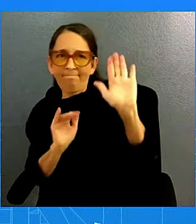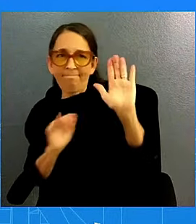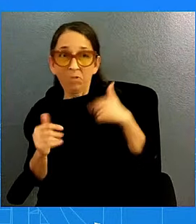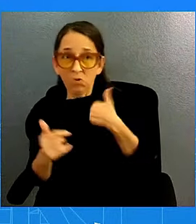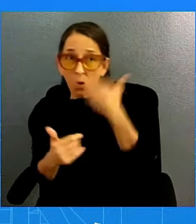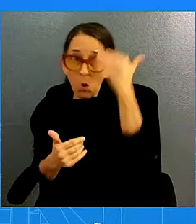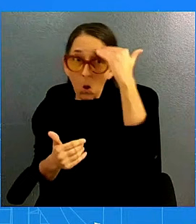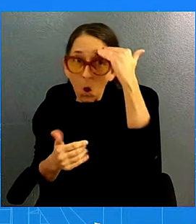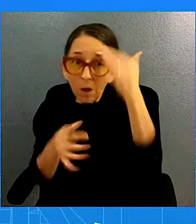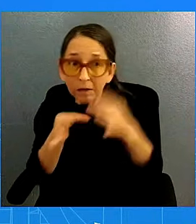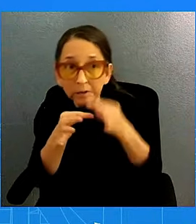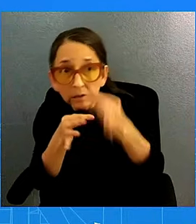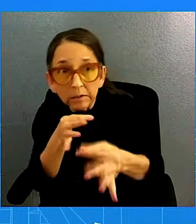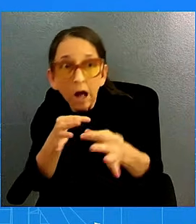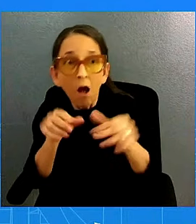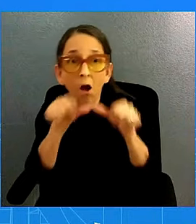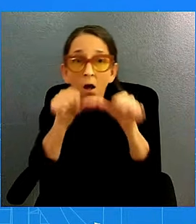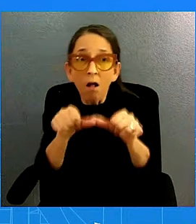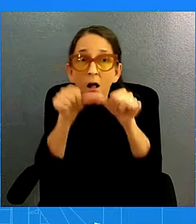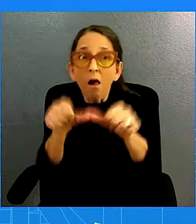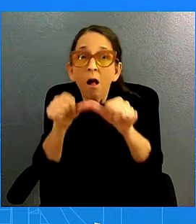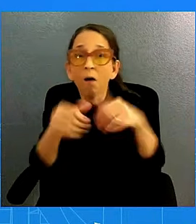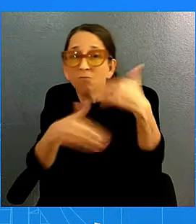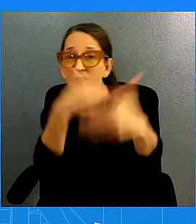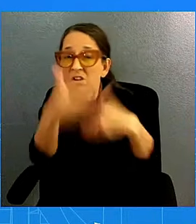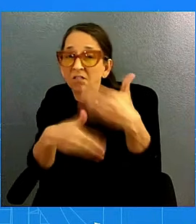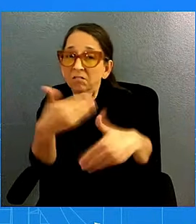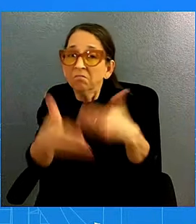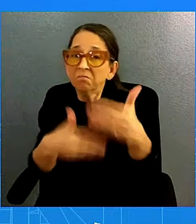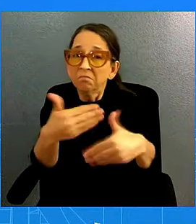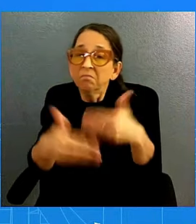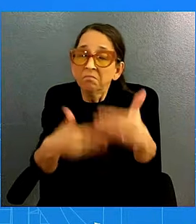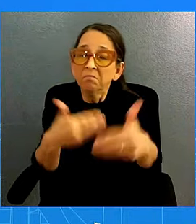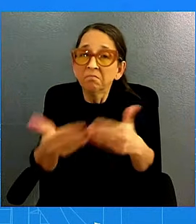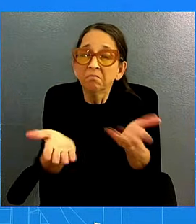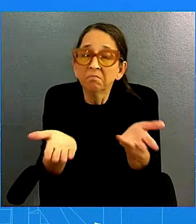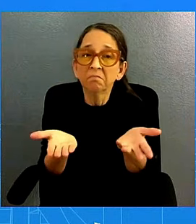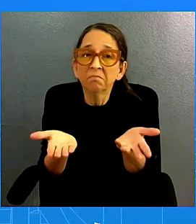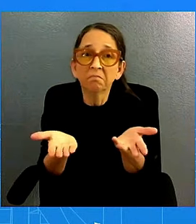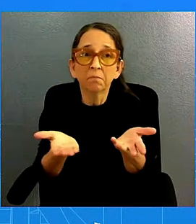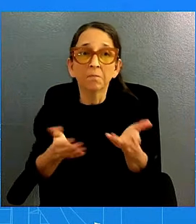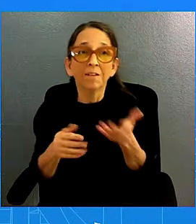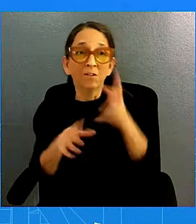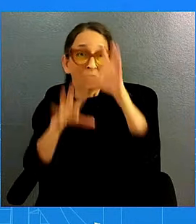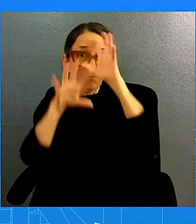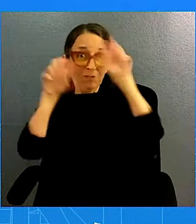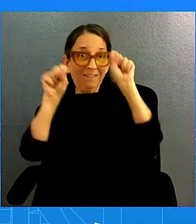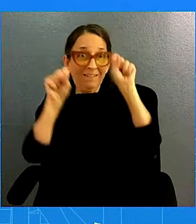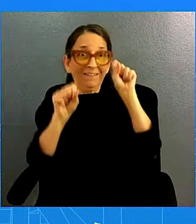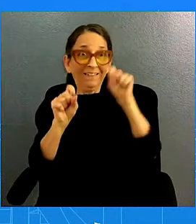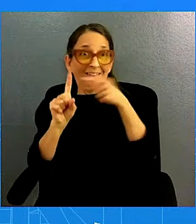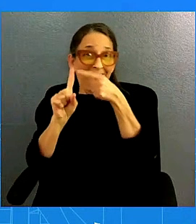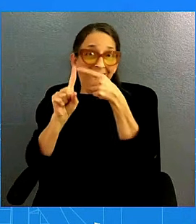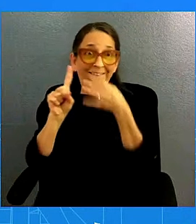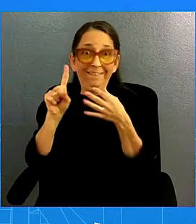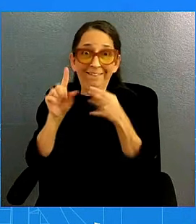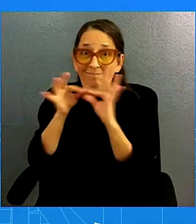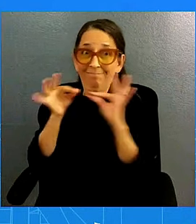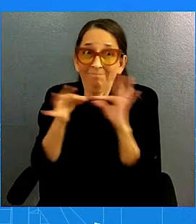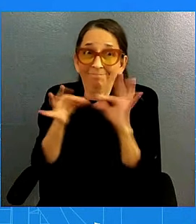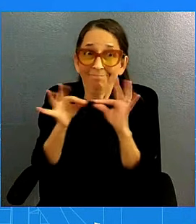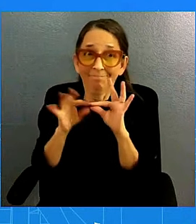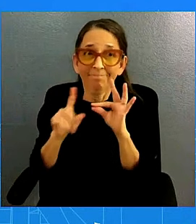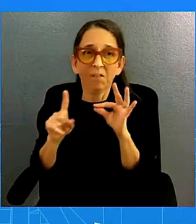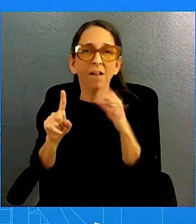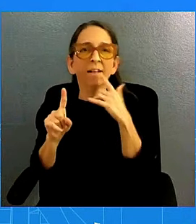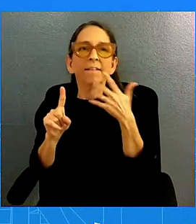as I understand that, to be the case. Look, the President has said already what he believes that